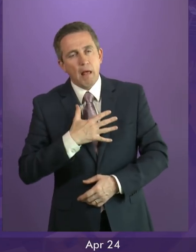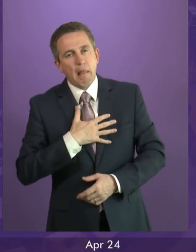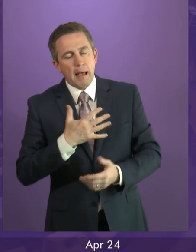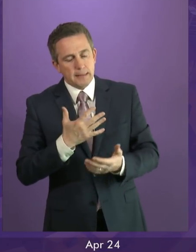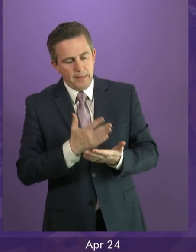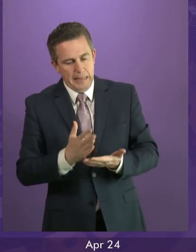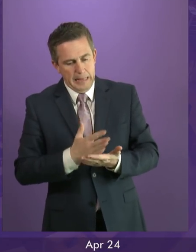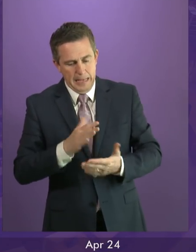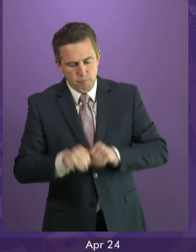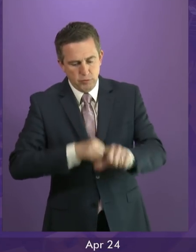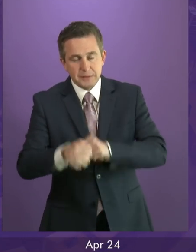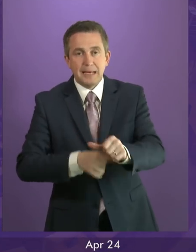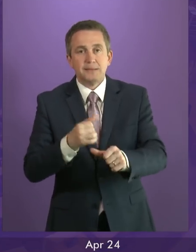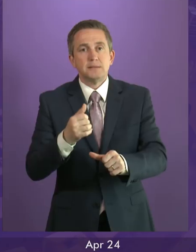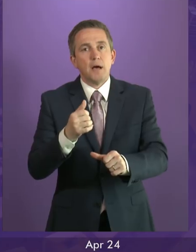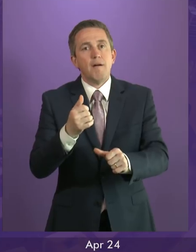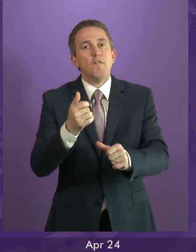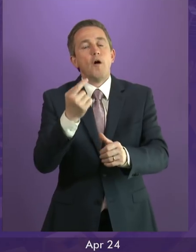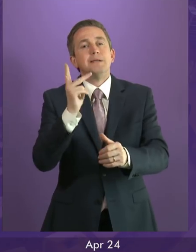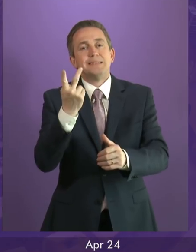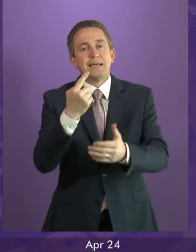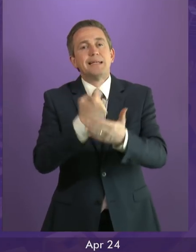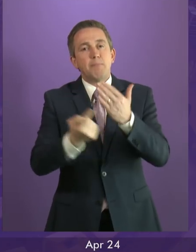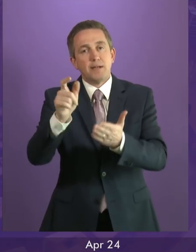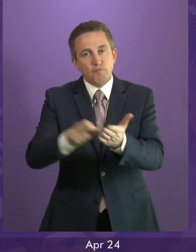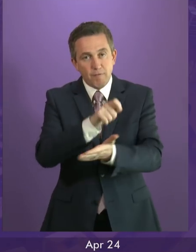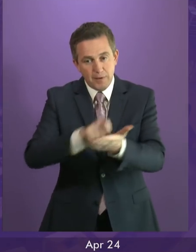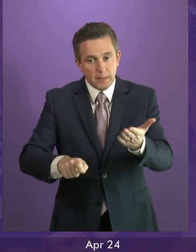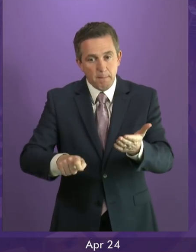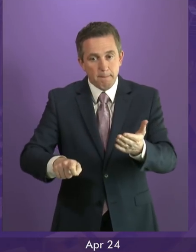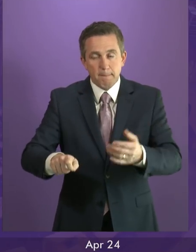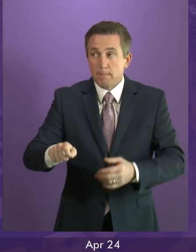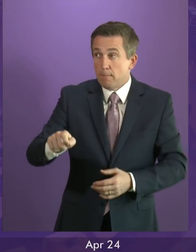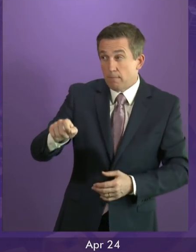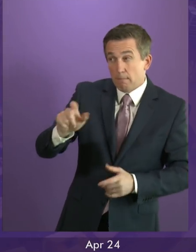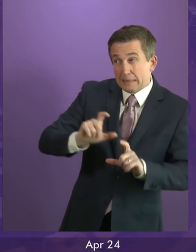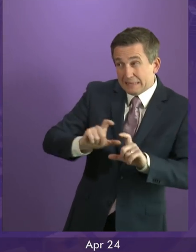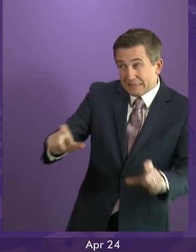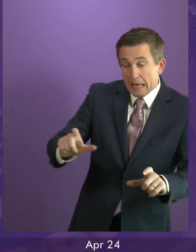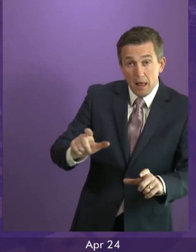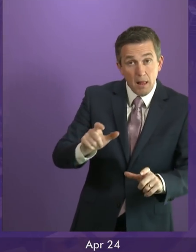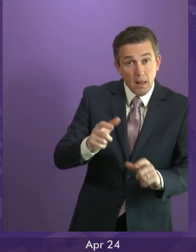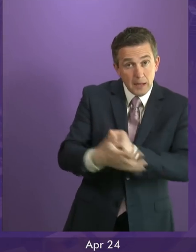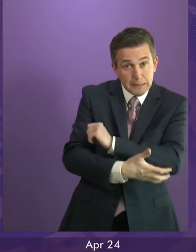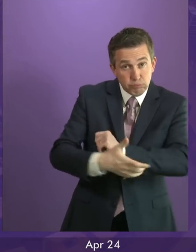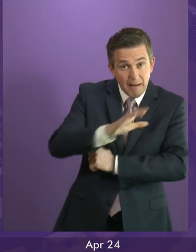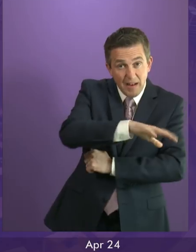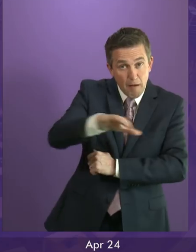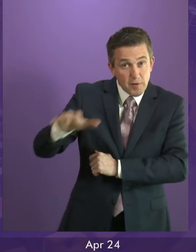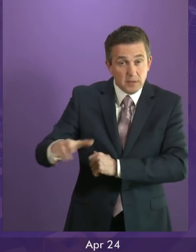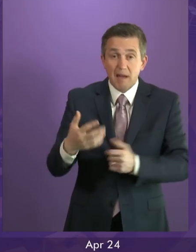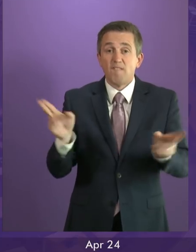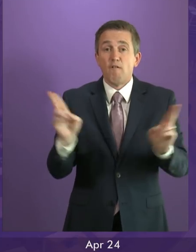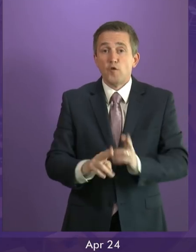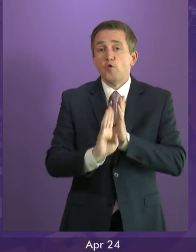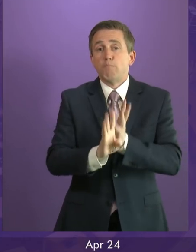towards a second independence referendum here this afternoon. But First Minister, given deprived areas still tend to have lower electoral turnouts, will the